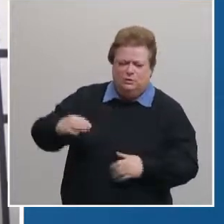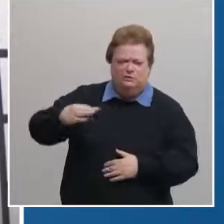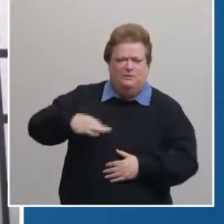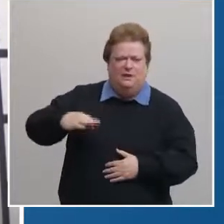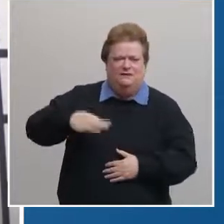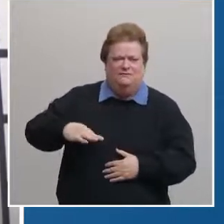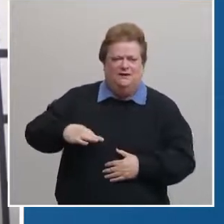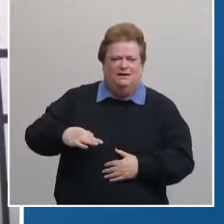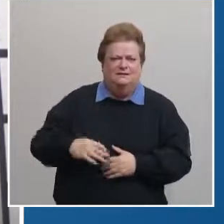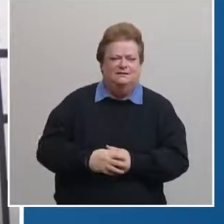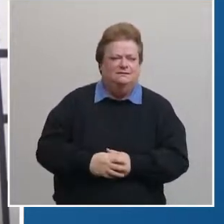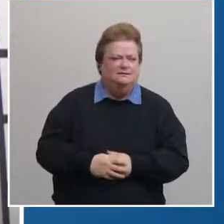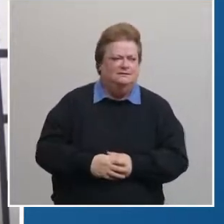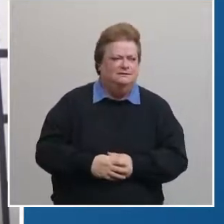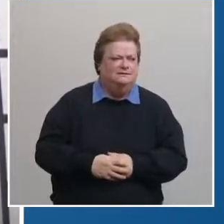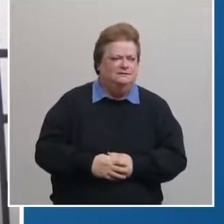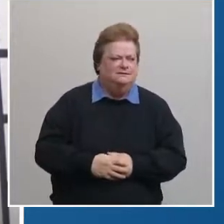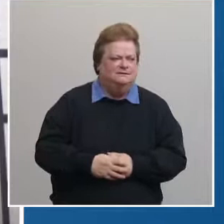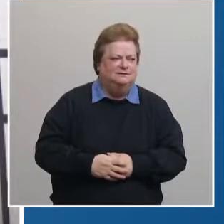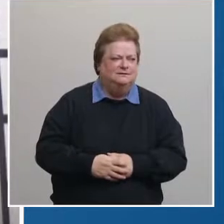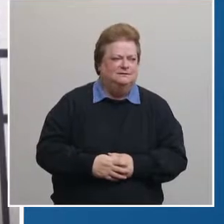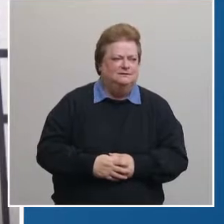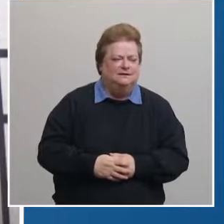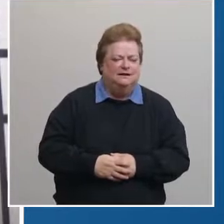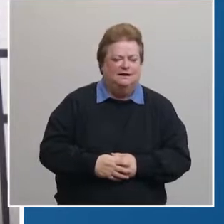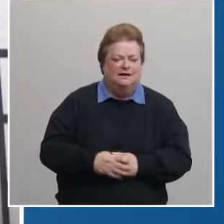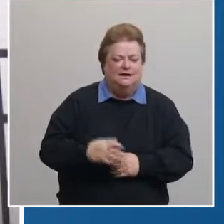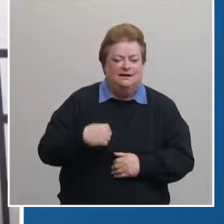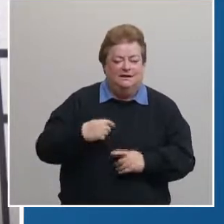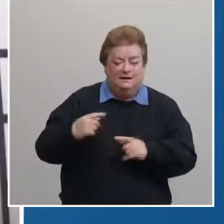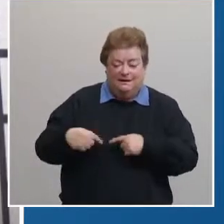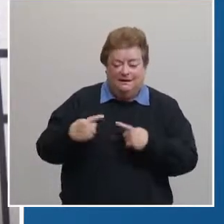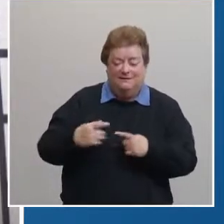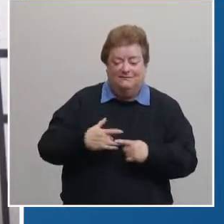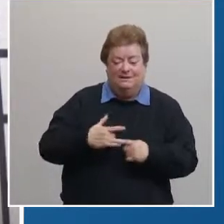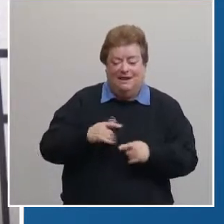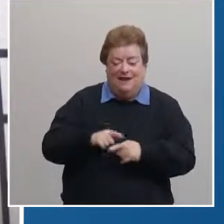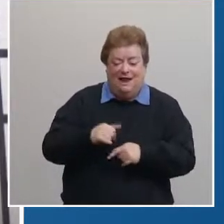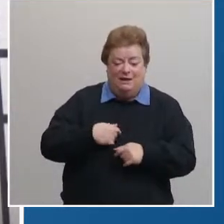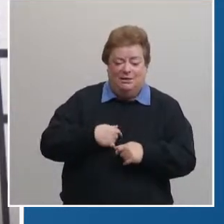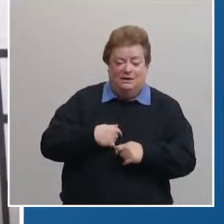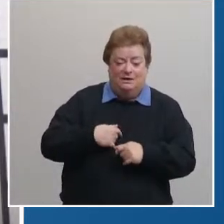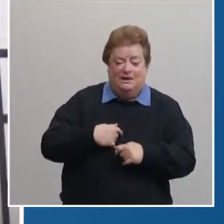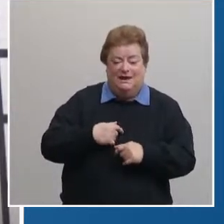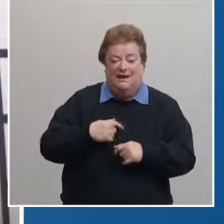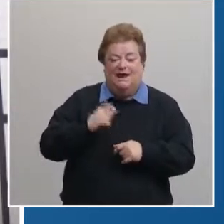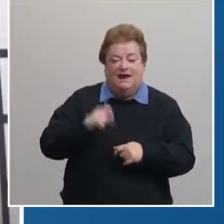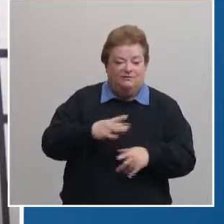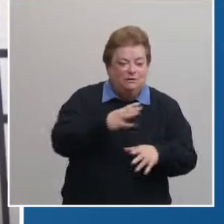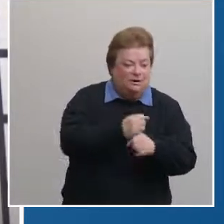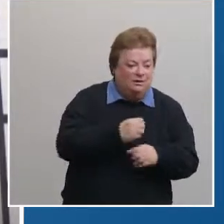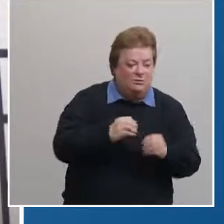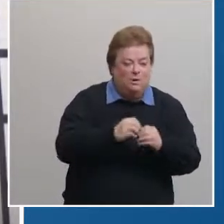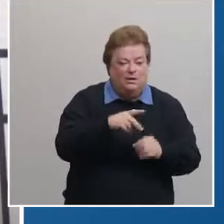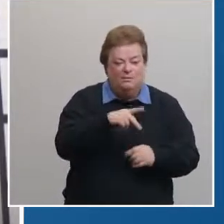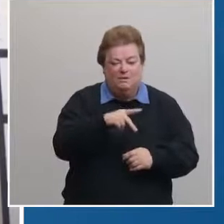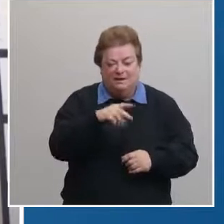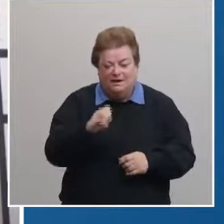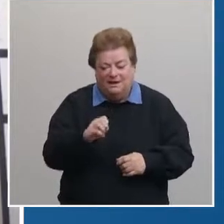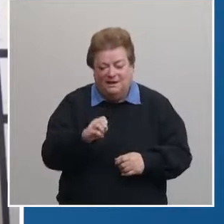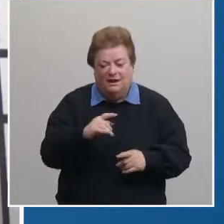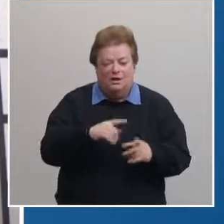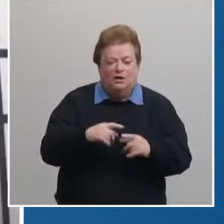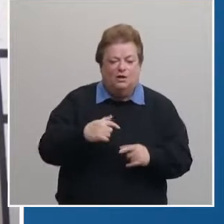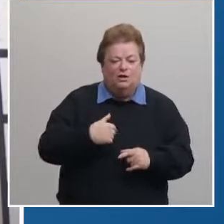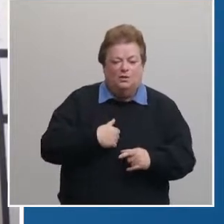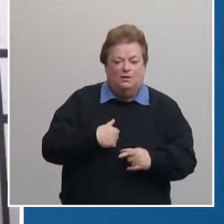kind of fighting the the losing battle as far as having just excessive amounts of PPE you know we went out of